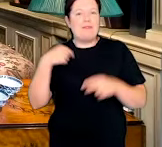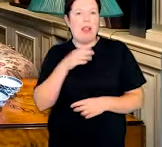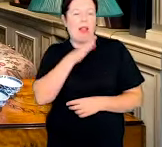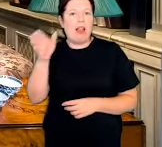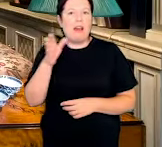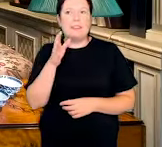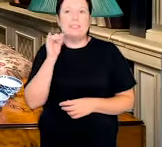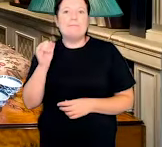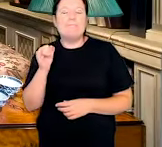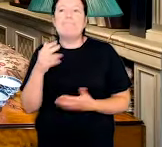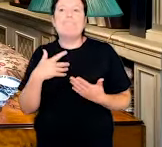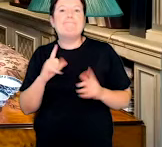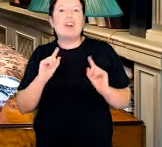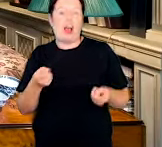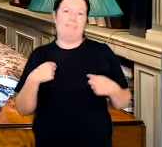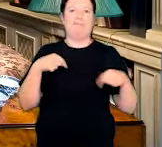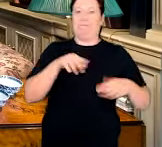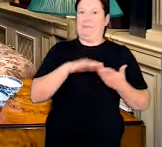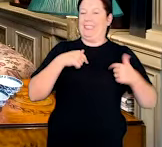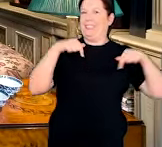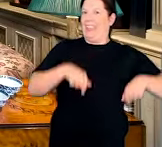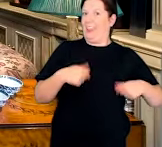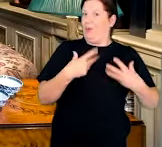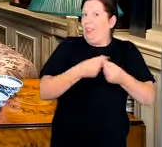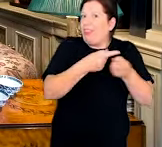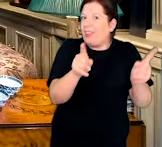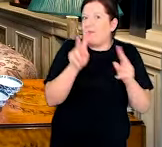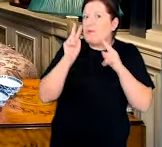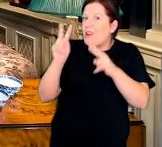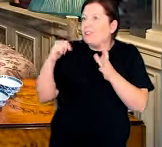you back to episode 11 of Corona Nation Street.